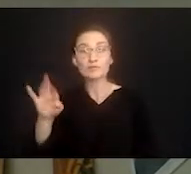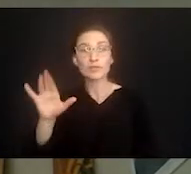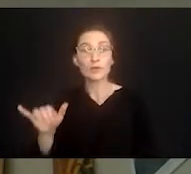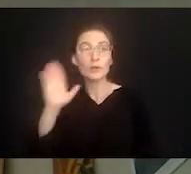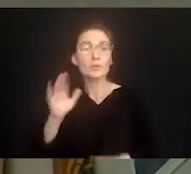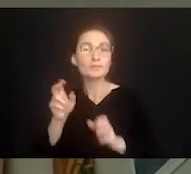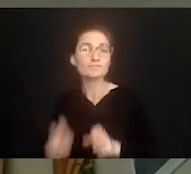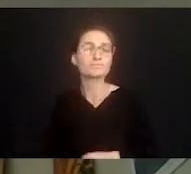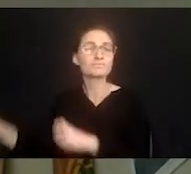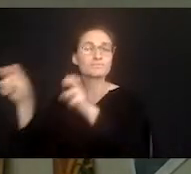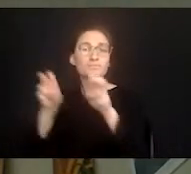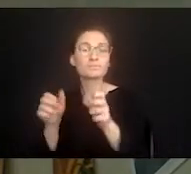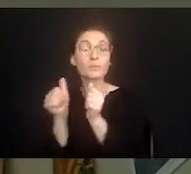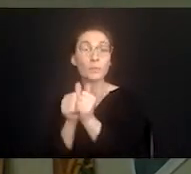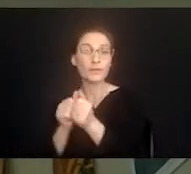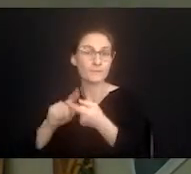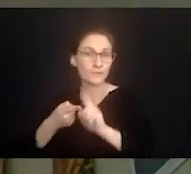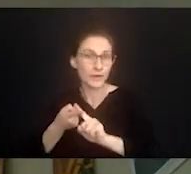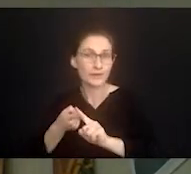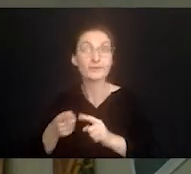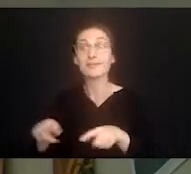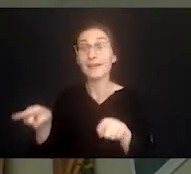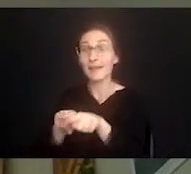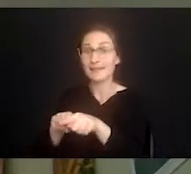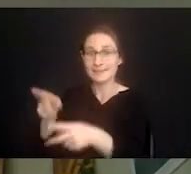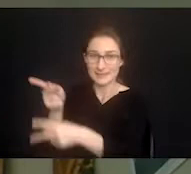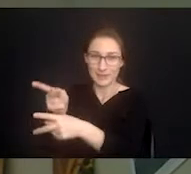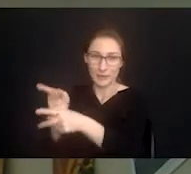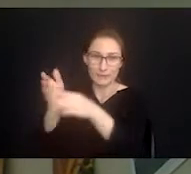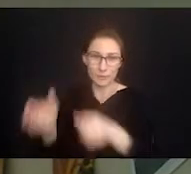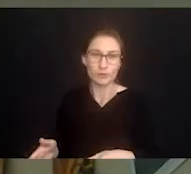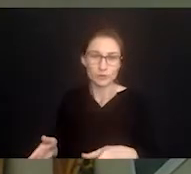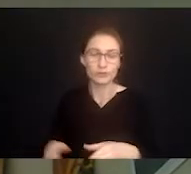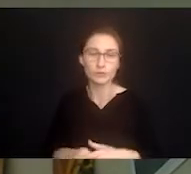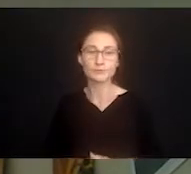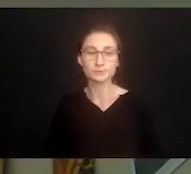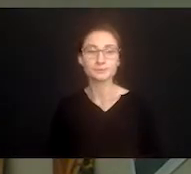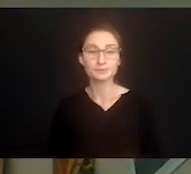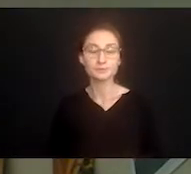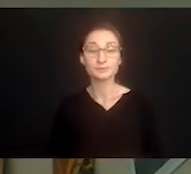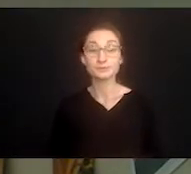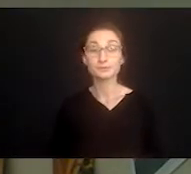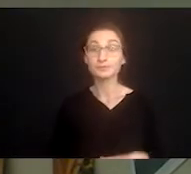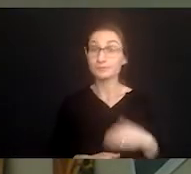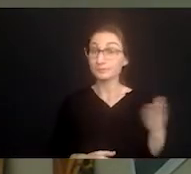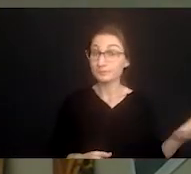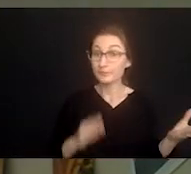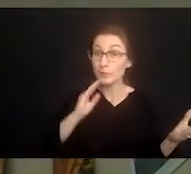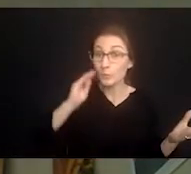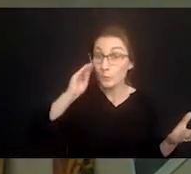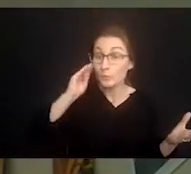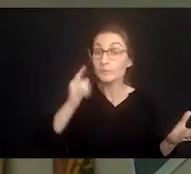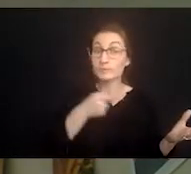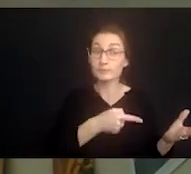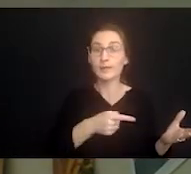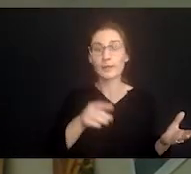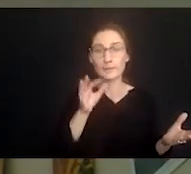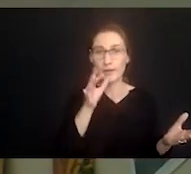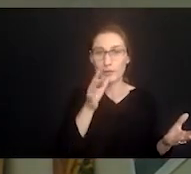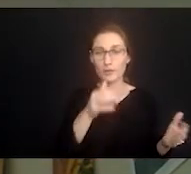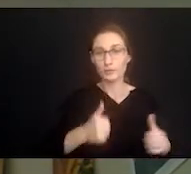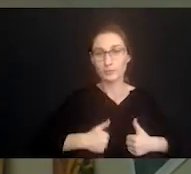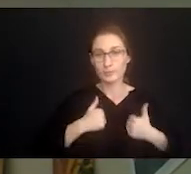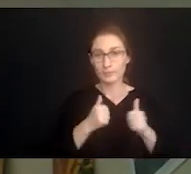of town. He had a friend traveling with him, both as his traveling companion and as a personal care attendant. At home my mother